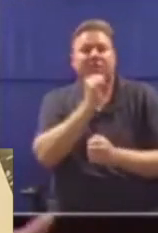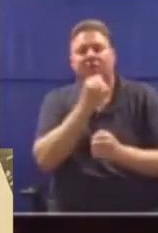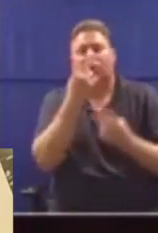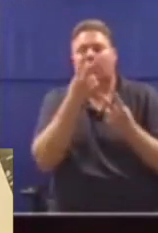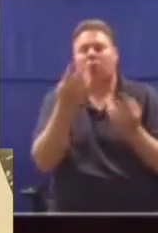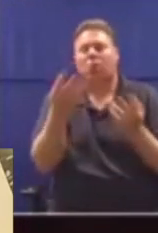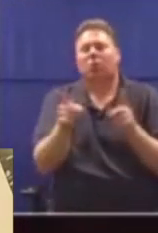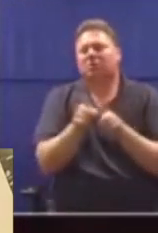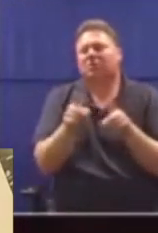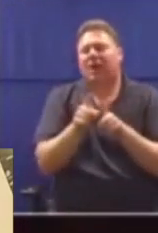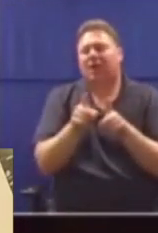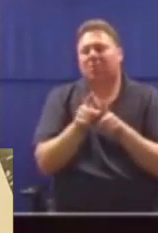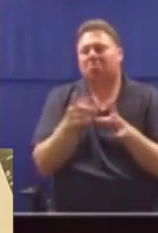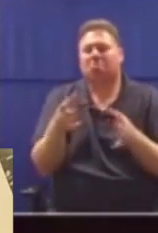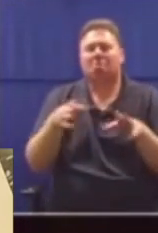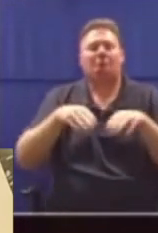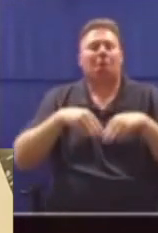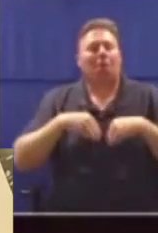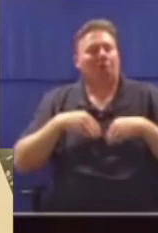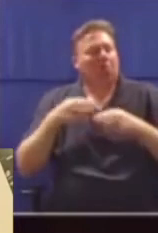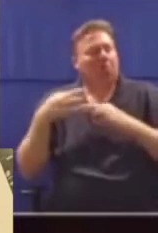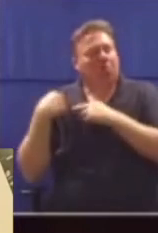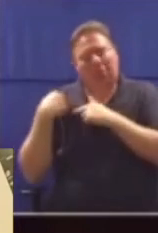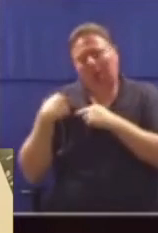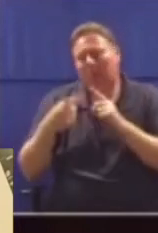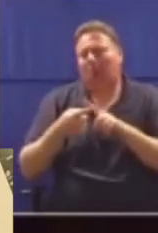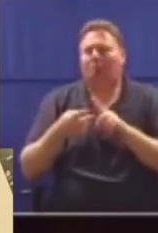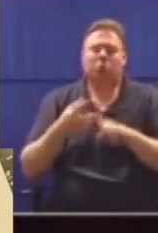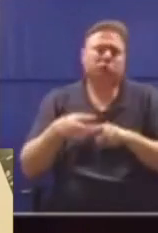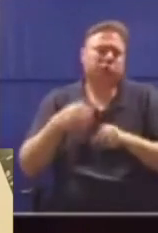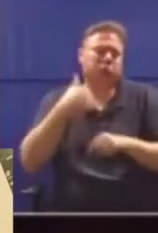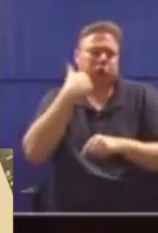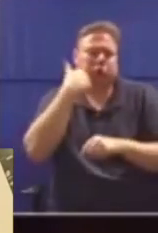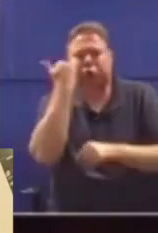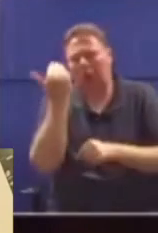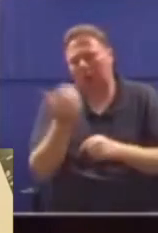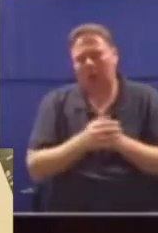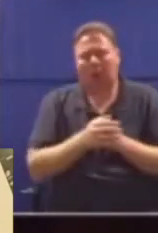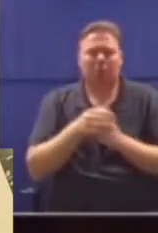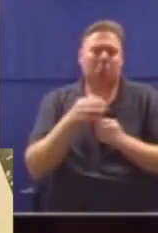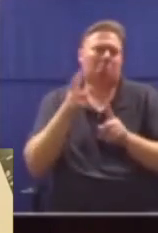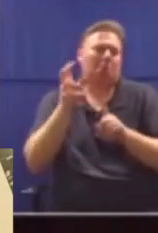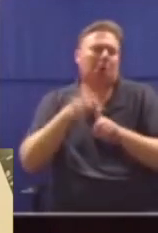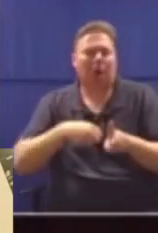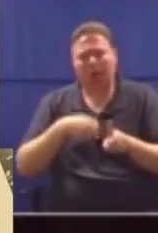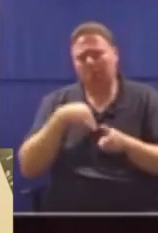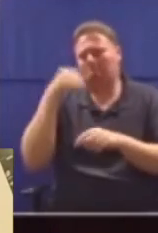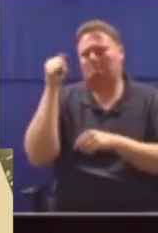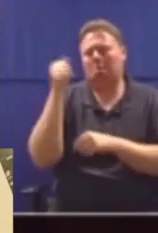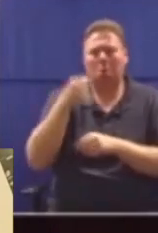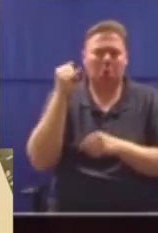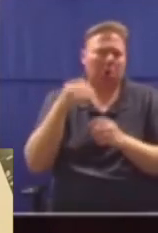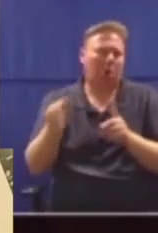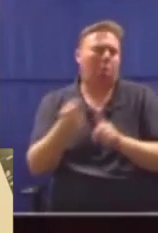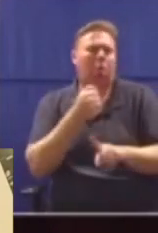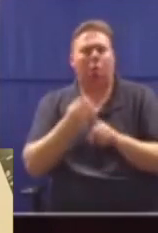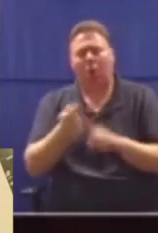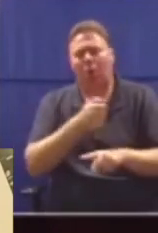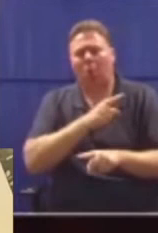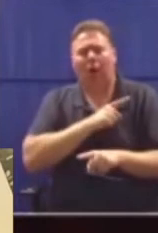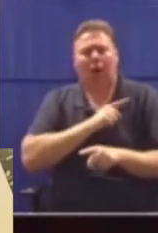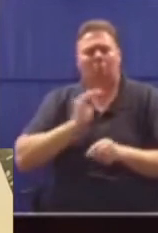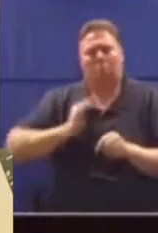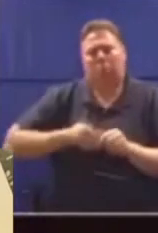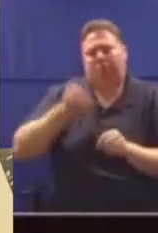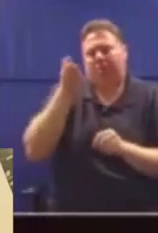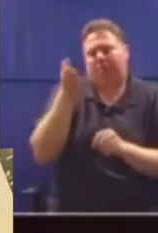relevant or aggrieved by the pain of being brutally murdered, raped and assaulted for simply being a woman.